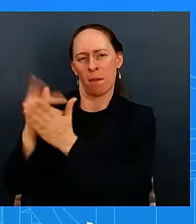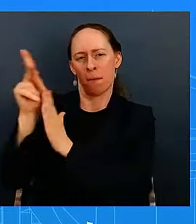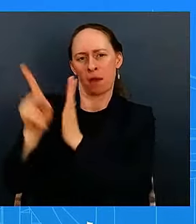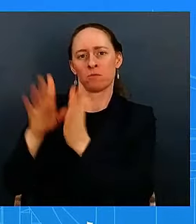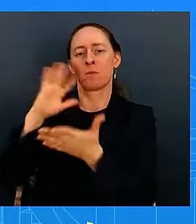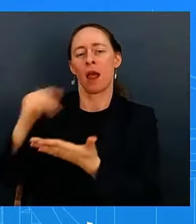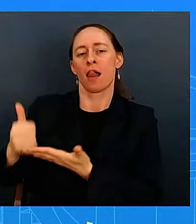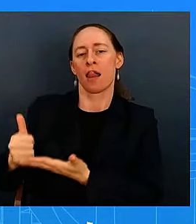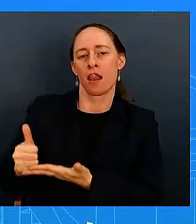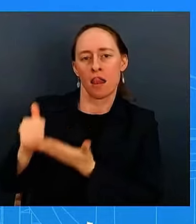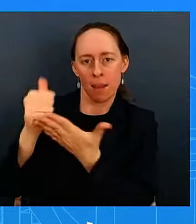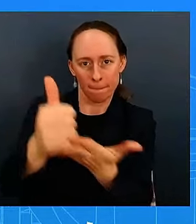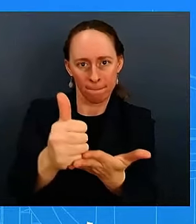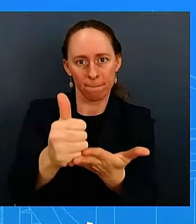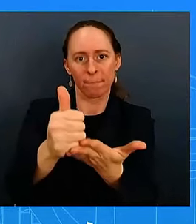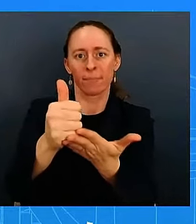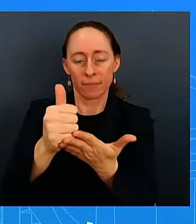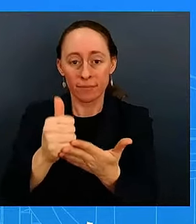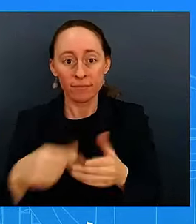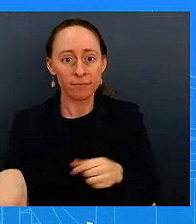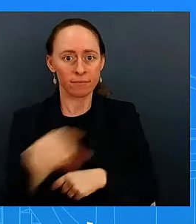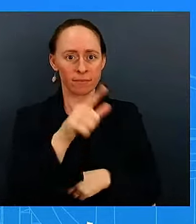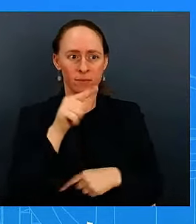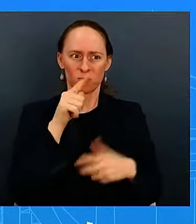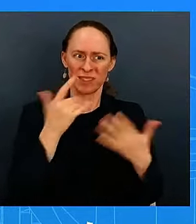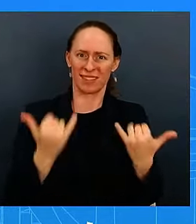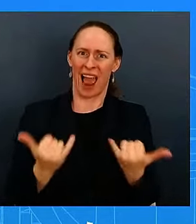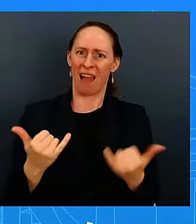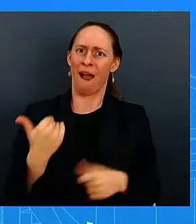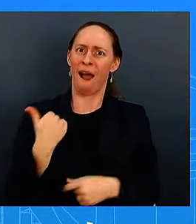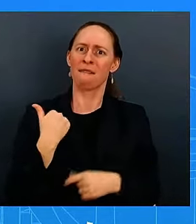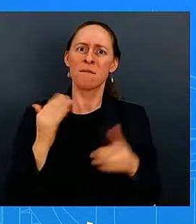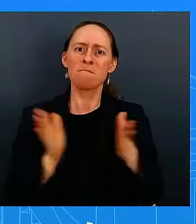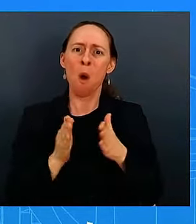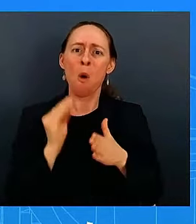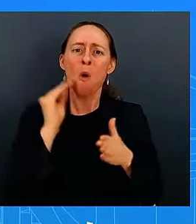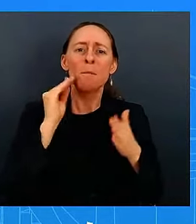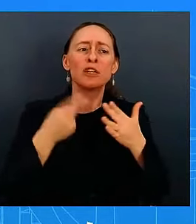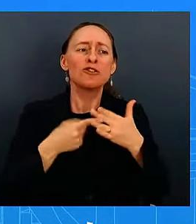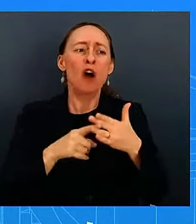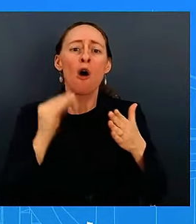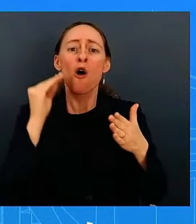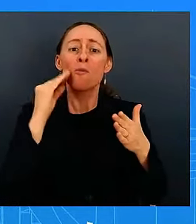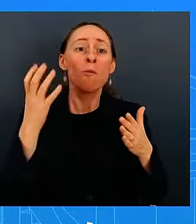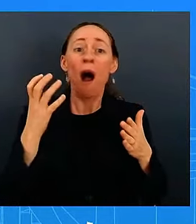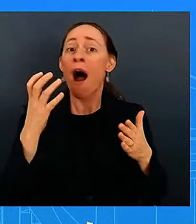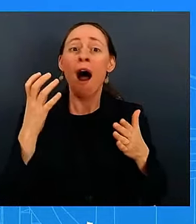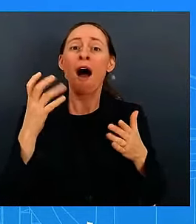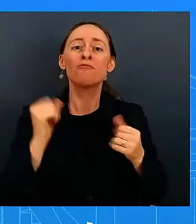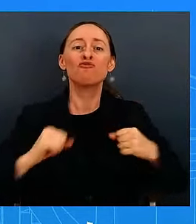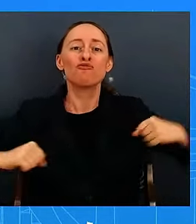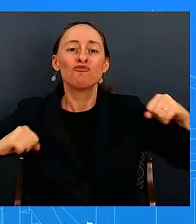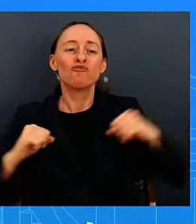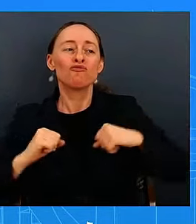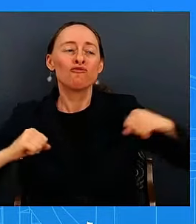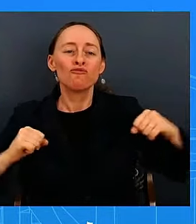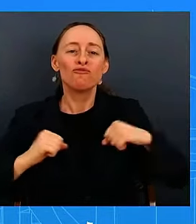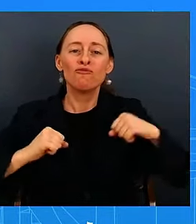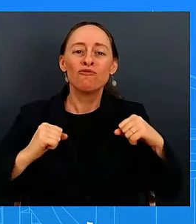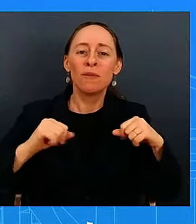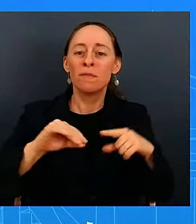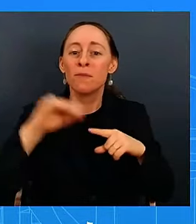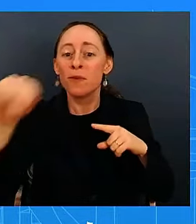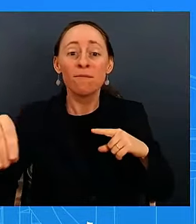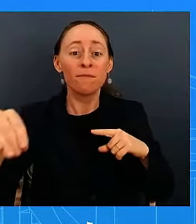to a different house and that starter home becomes open and that's the first rung on the ladder for families trying to get uh into